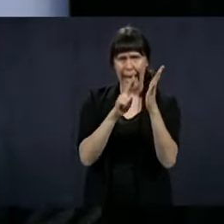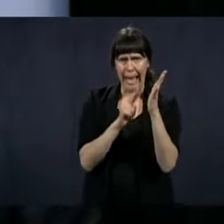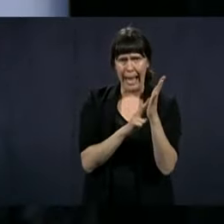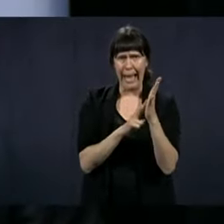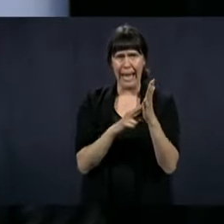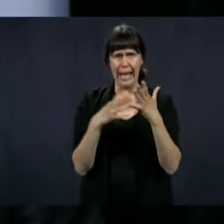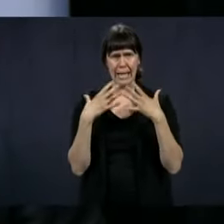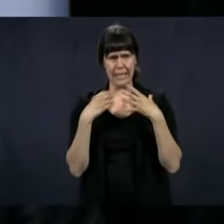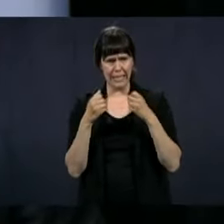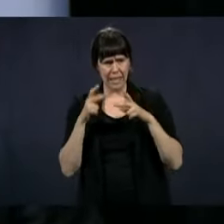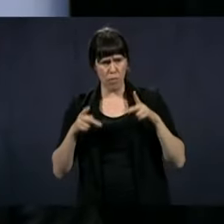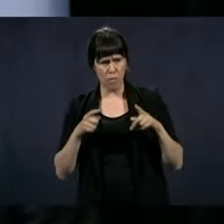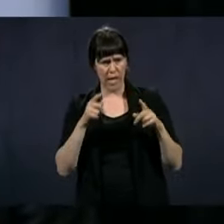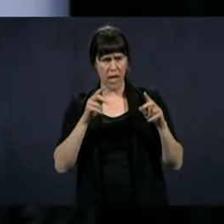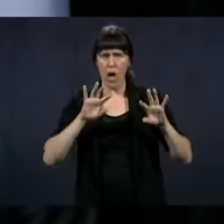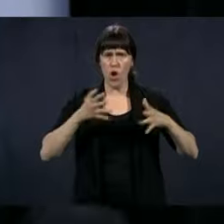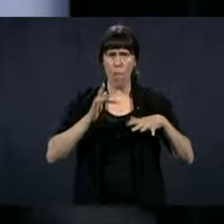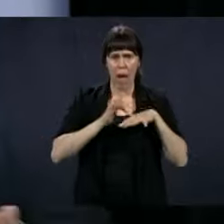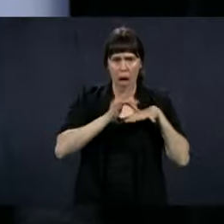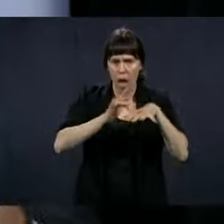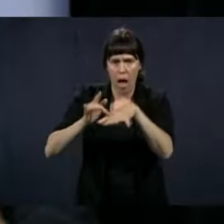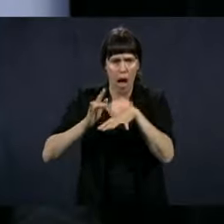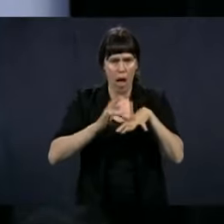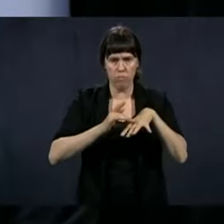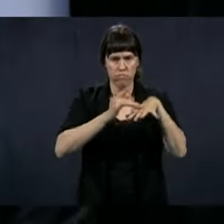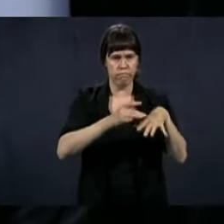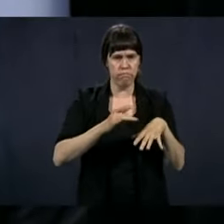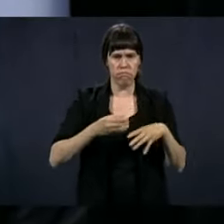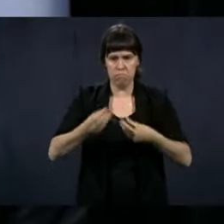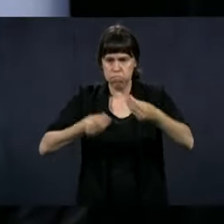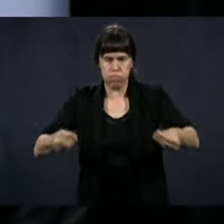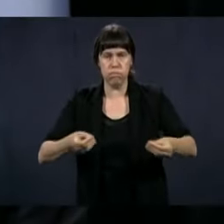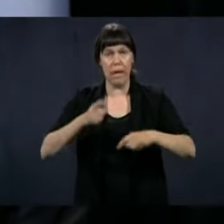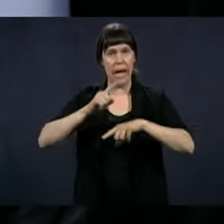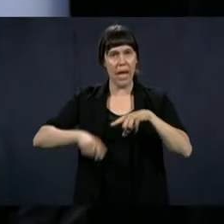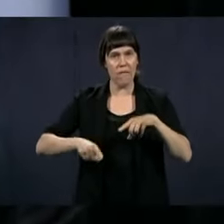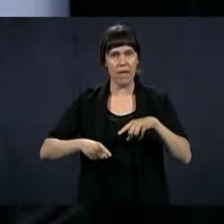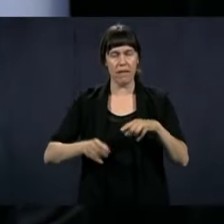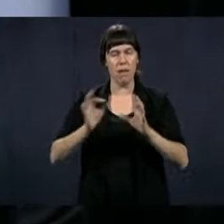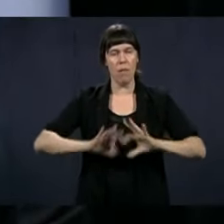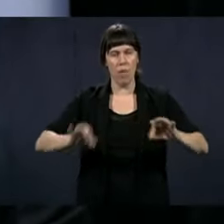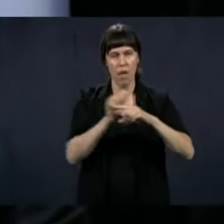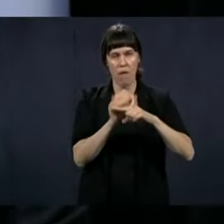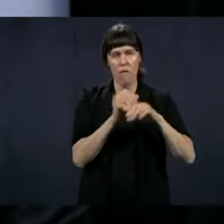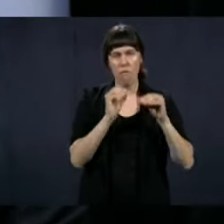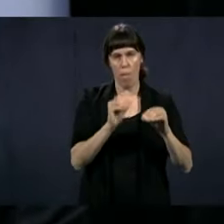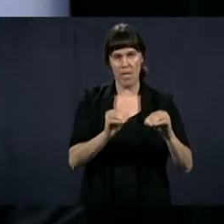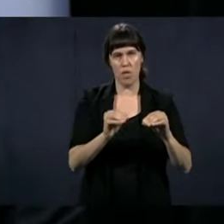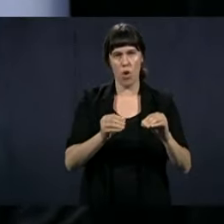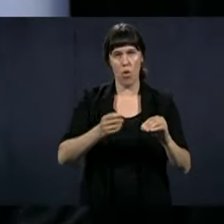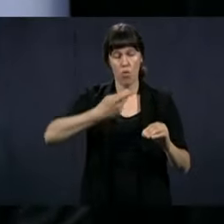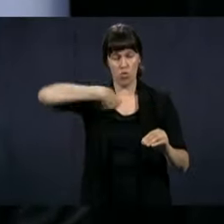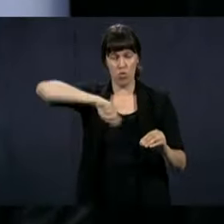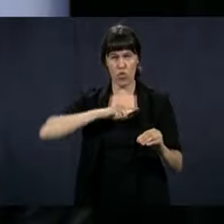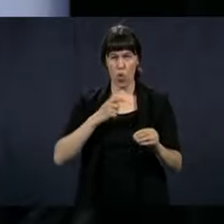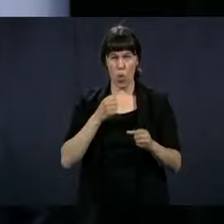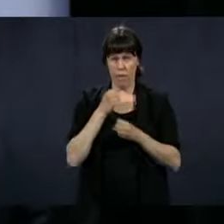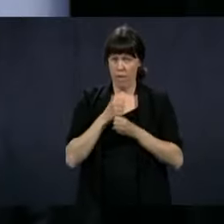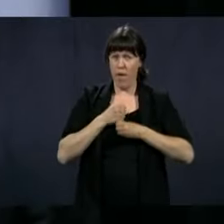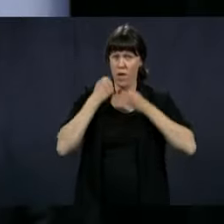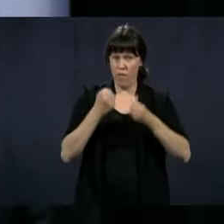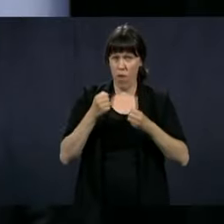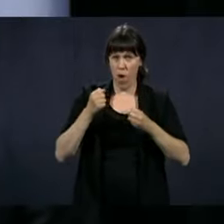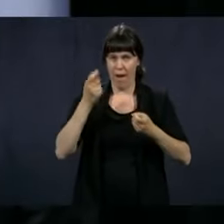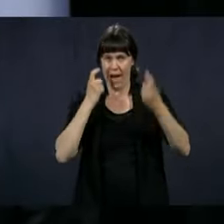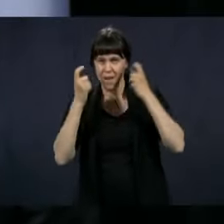guidelines to avoid contamination, for example. So it's all of this that we are looking at together, and honestly, we won't be